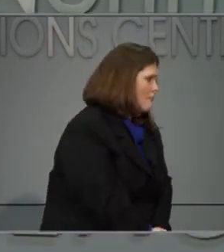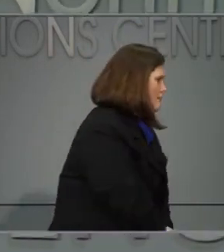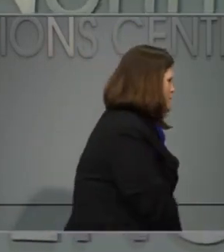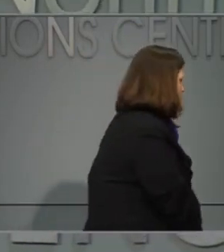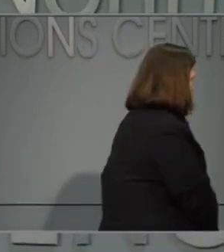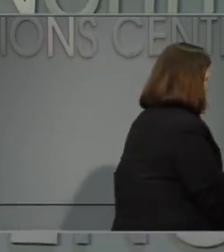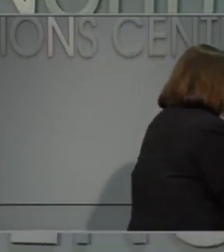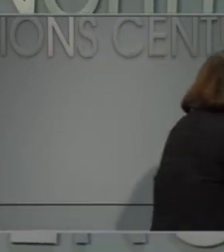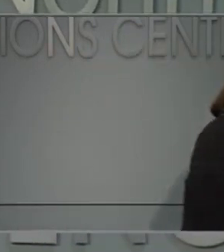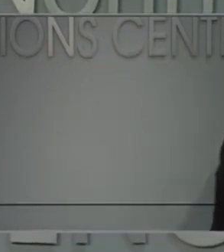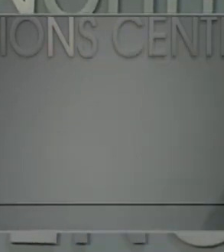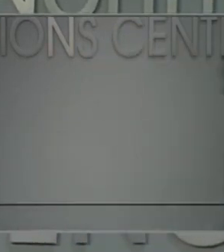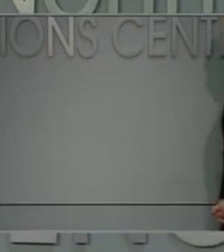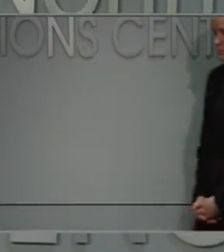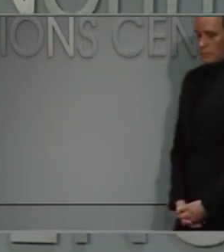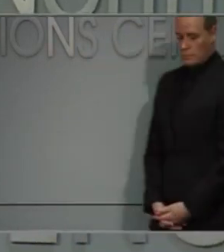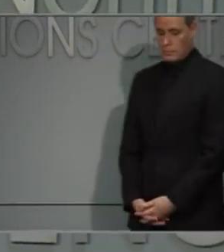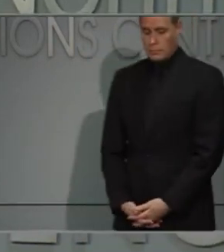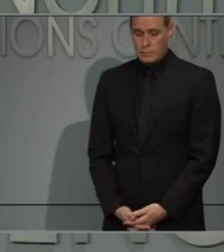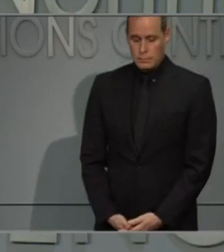Thank you. Next question please.